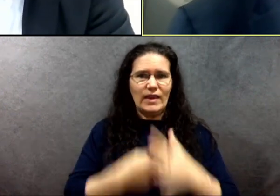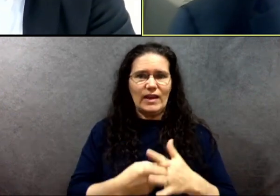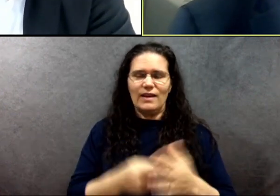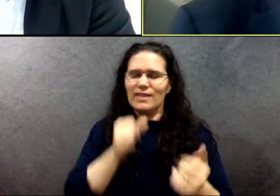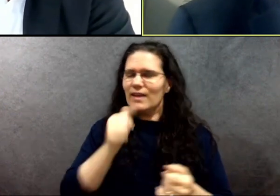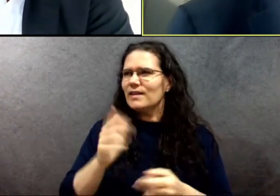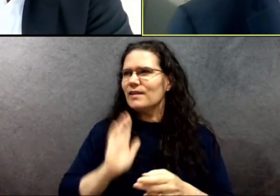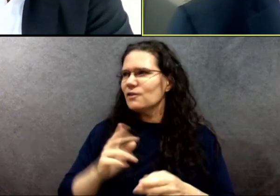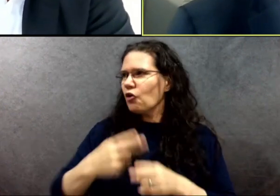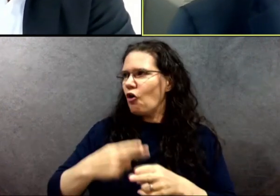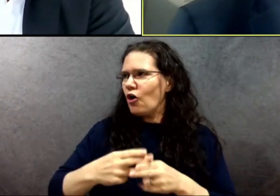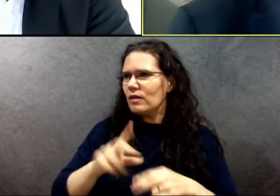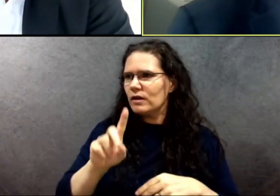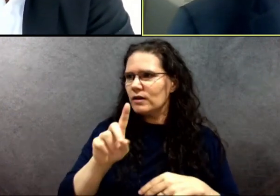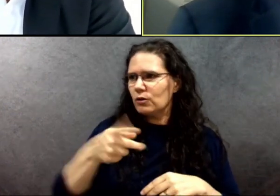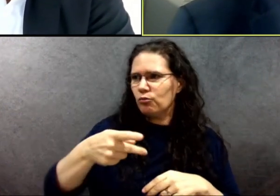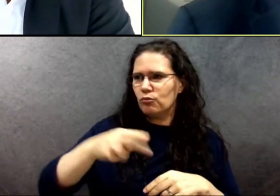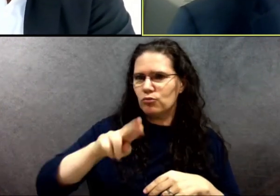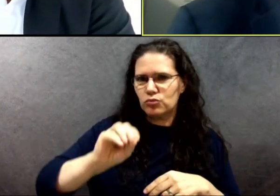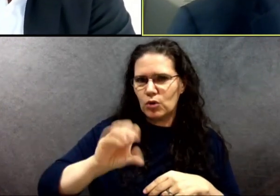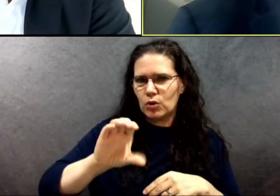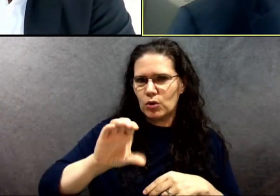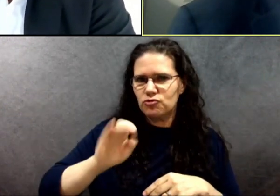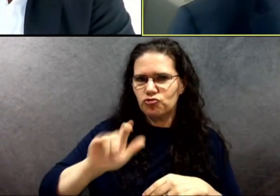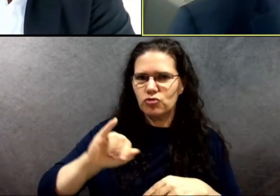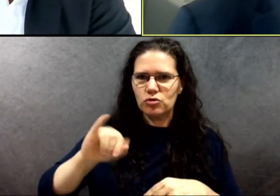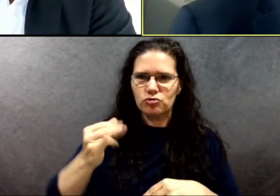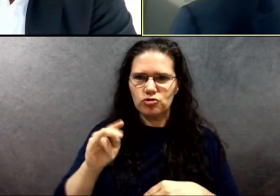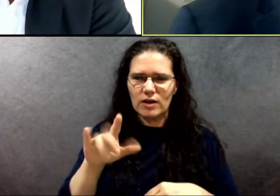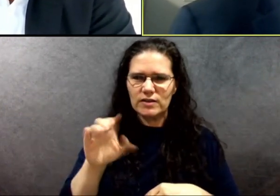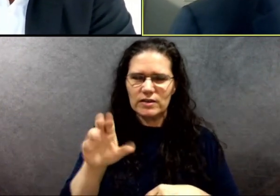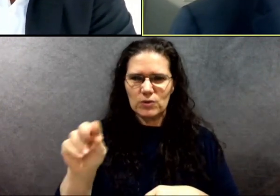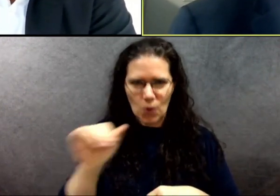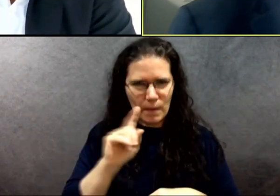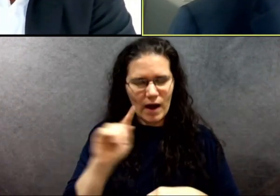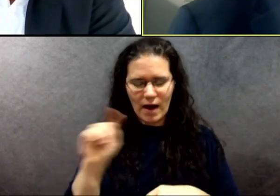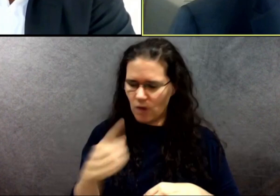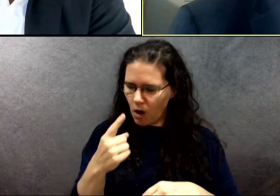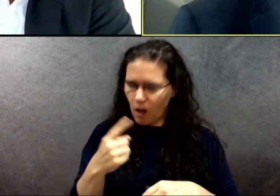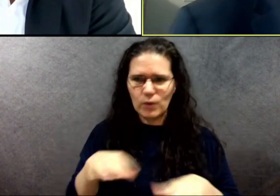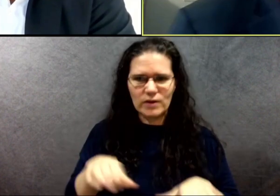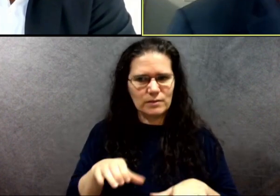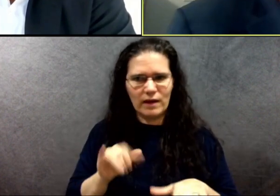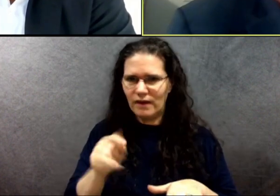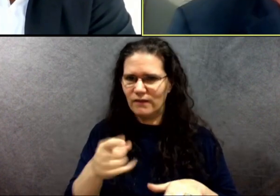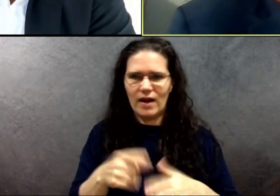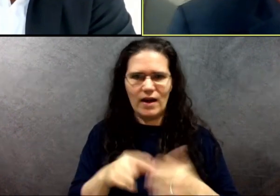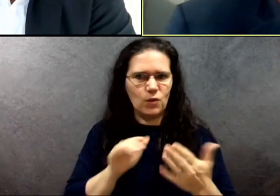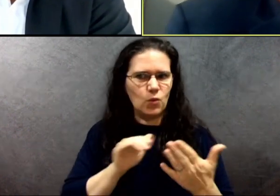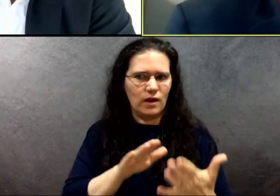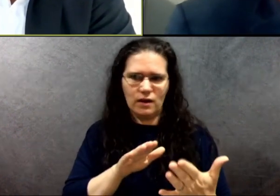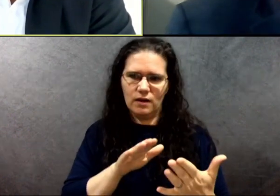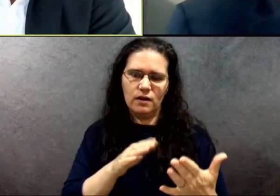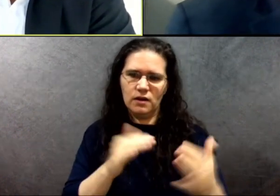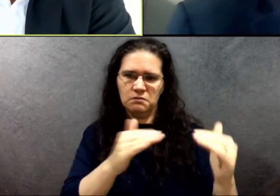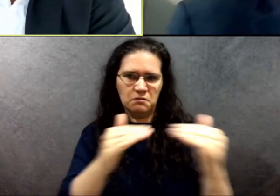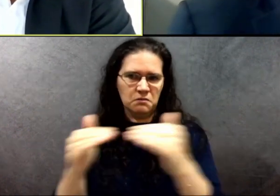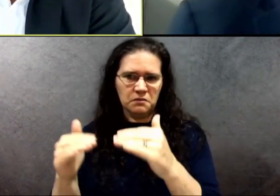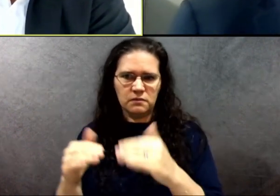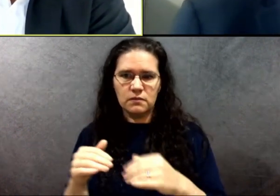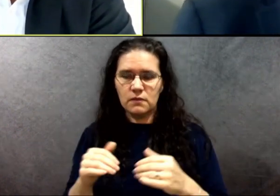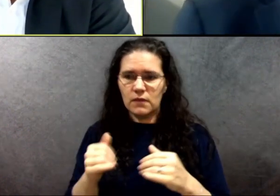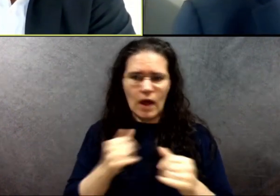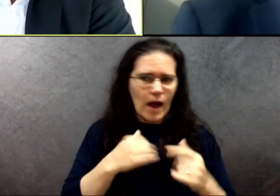justice then, but I've always conducted myself in that way. And going forward, excuse me. No, go ahead. Go ahead.